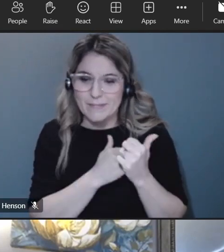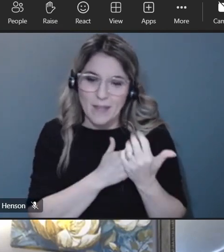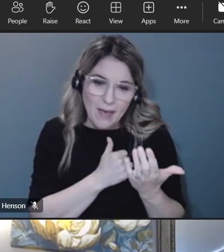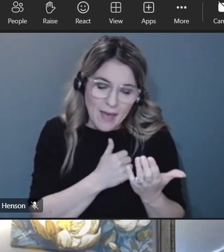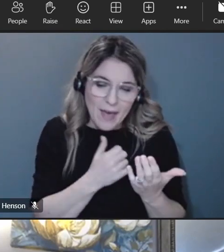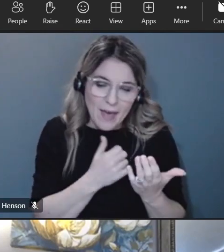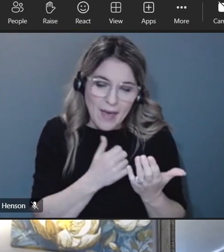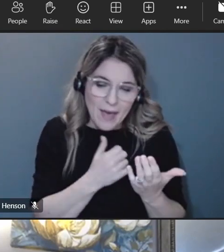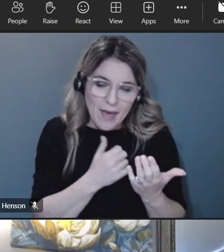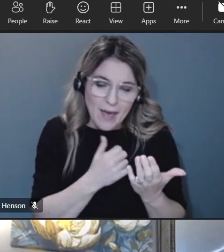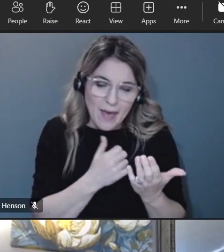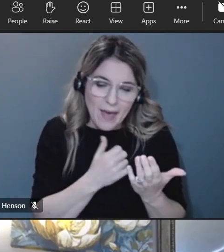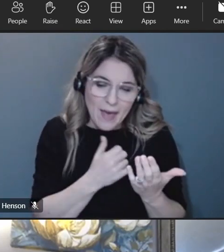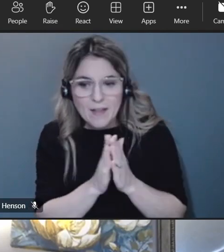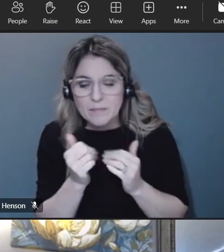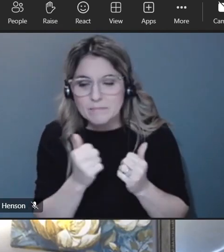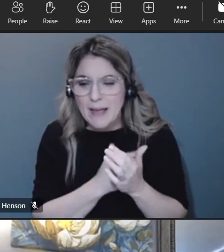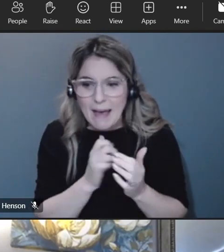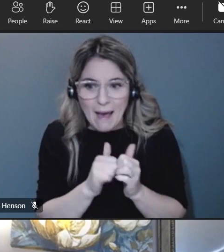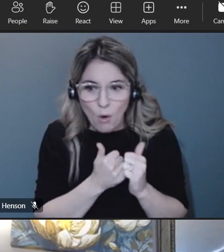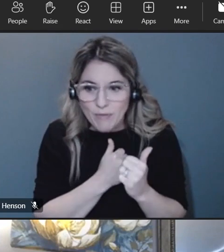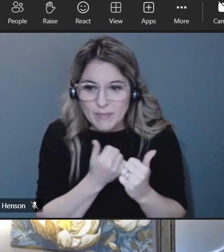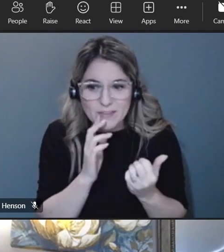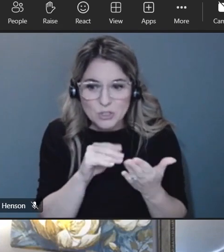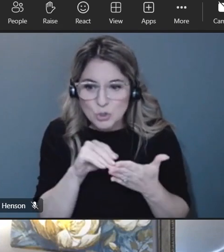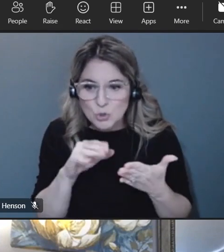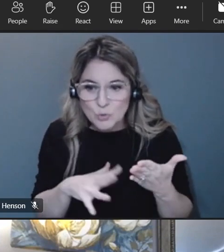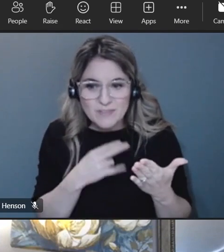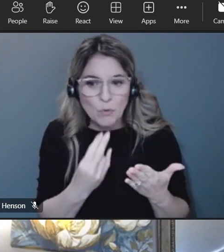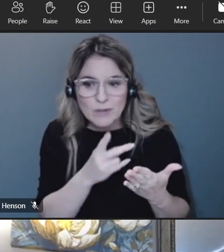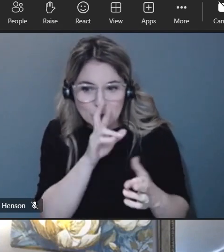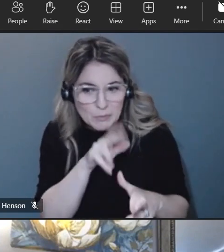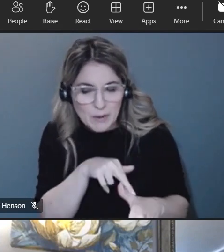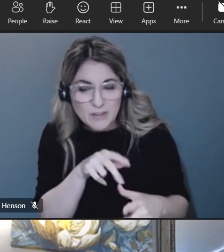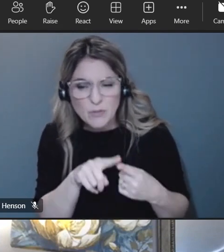responded to within the k-12 setting